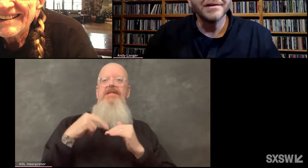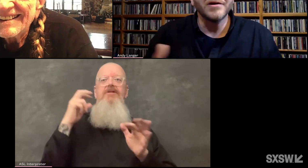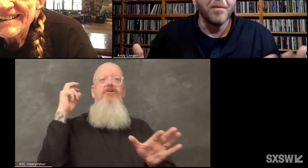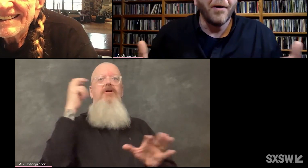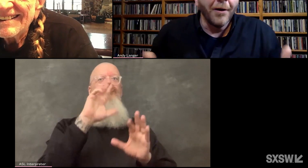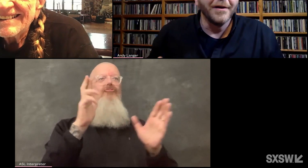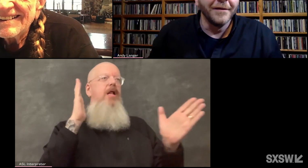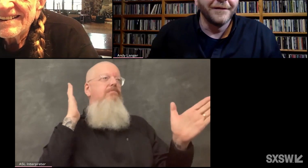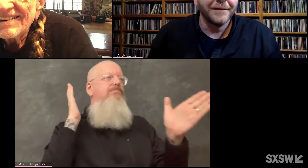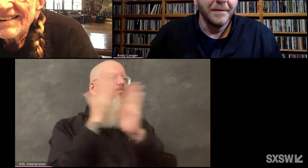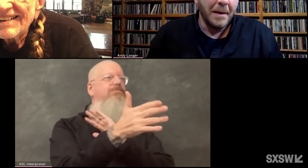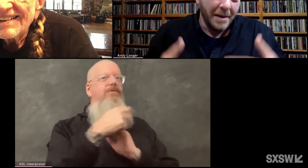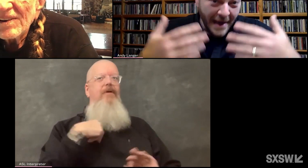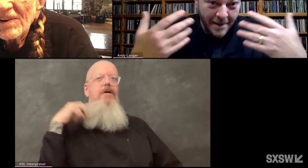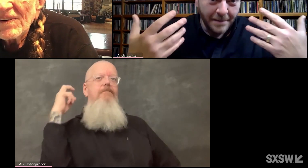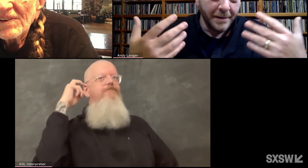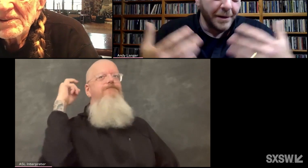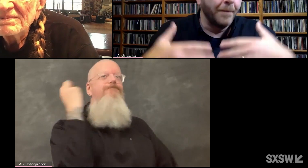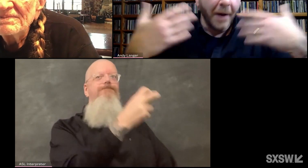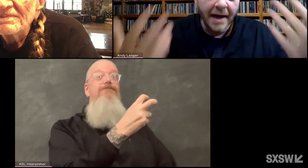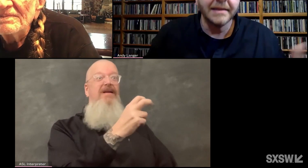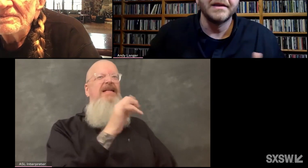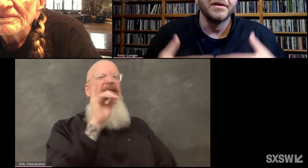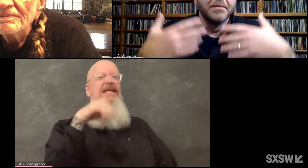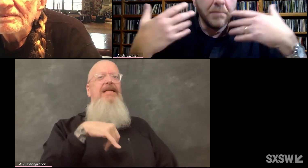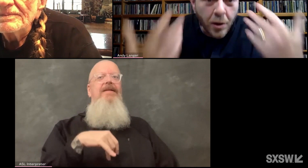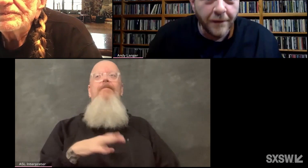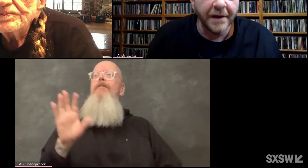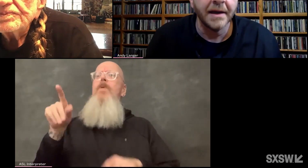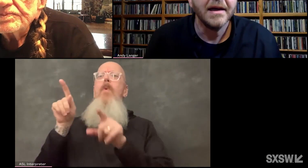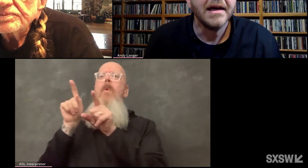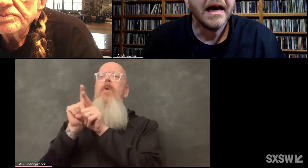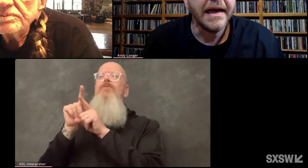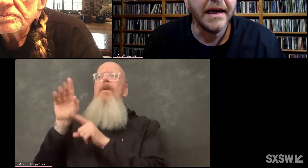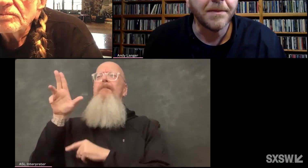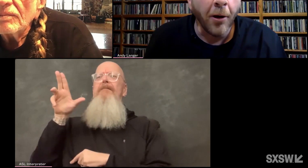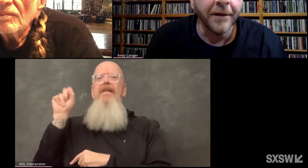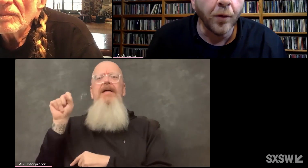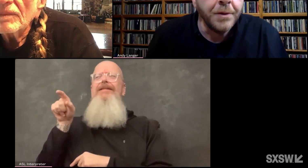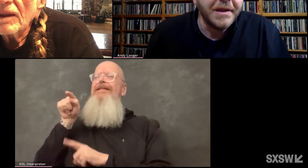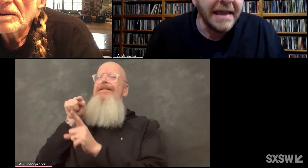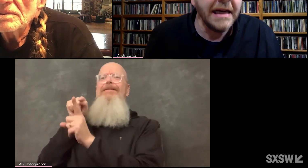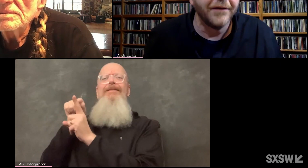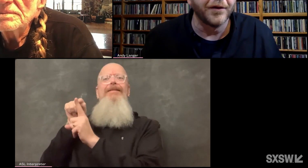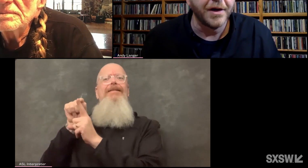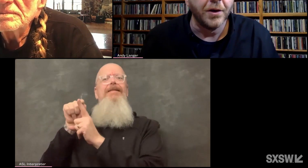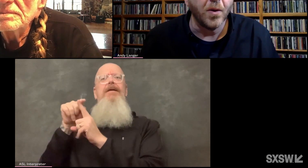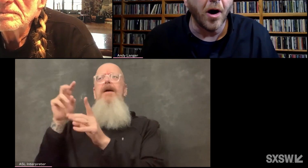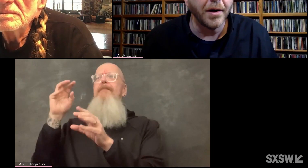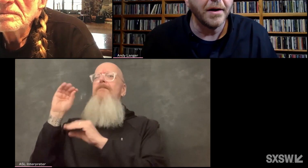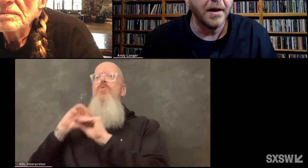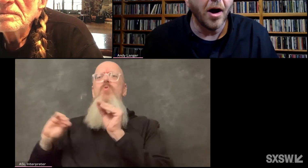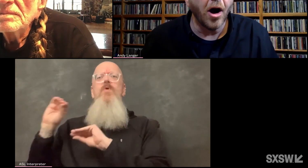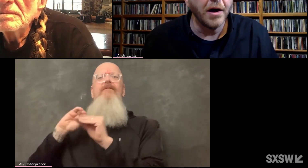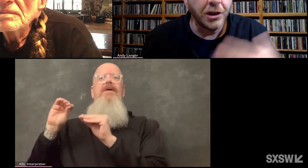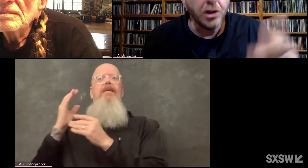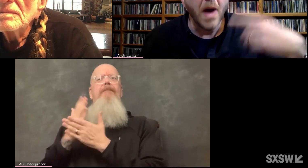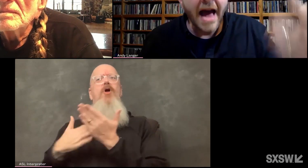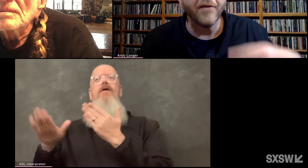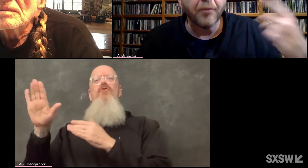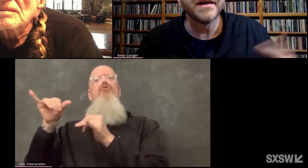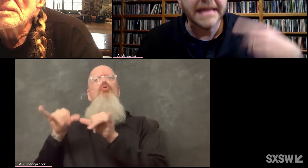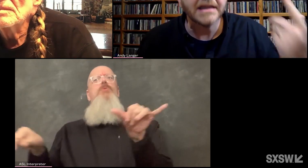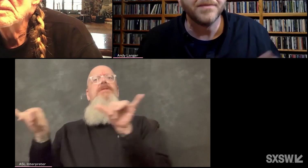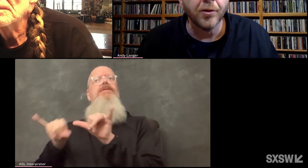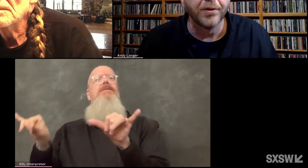It's also part of the bus and the moving. It's part of a routine for you. Do